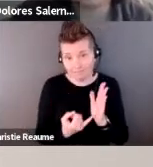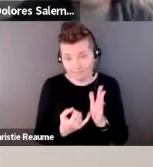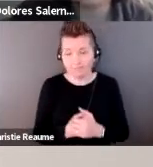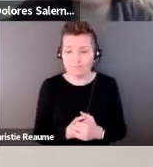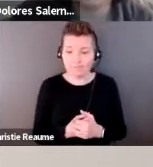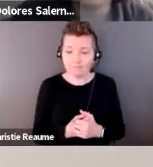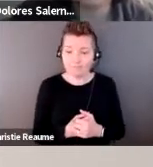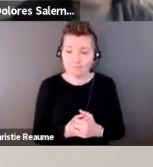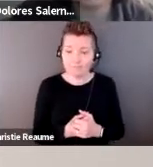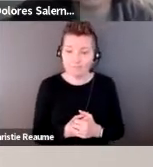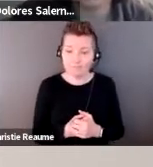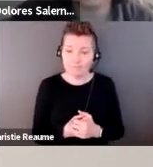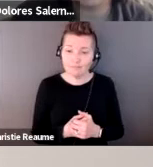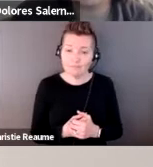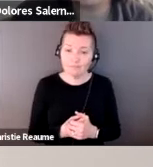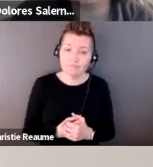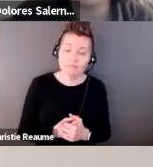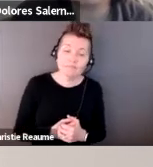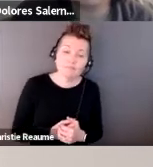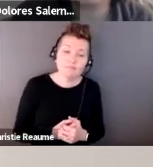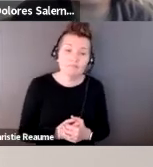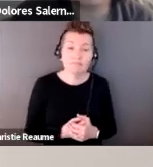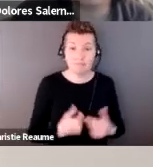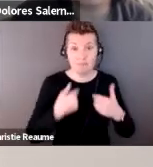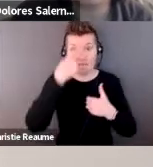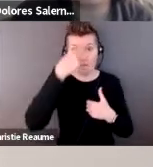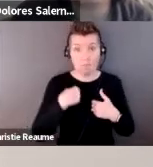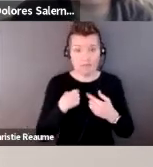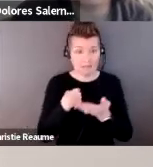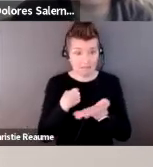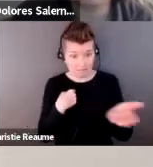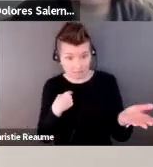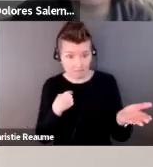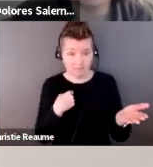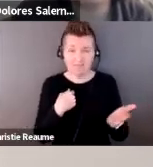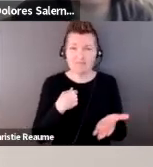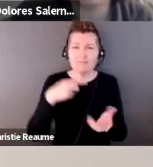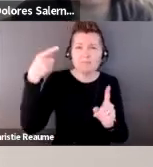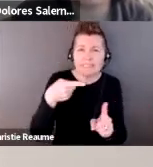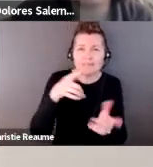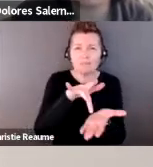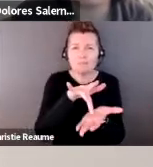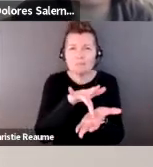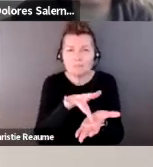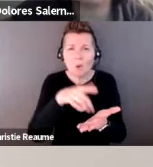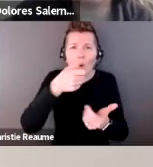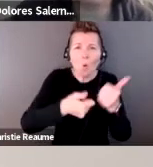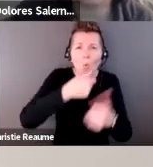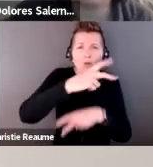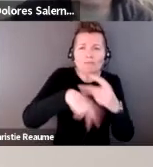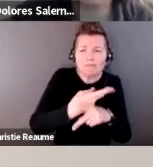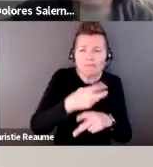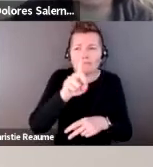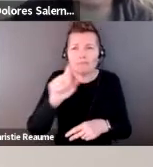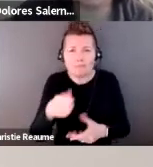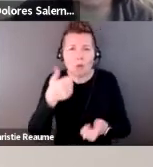of things, what's important to me here isn't the specifics of the medications or conditions, but rather the weight of it all